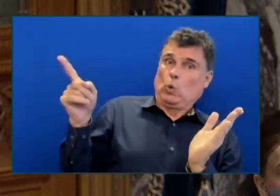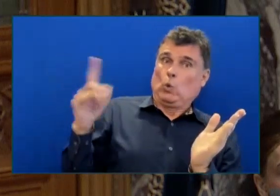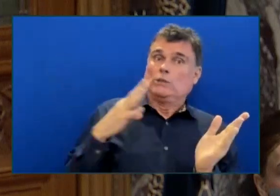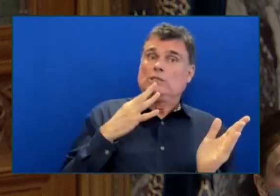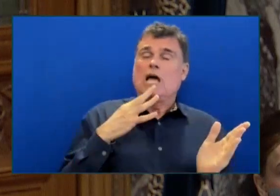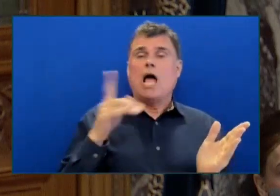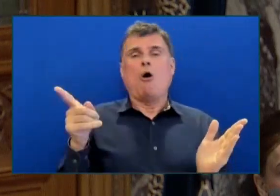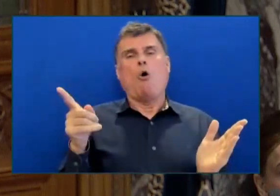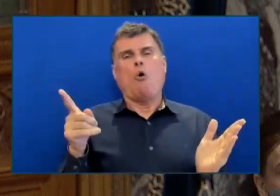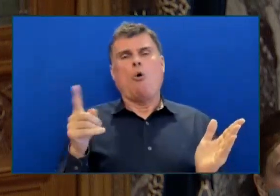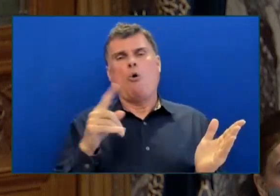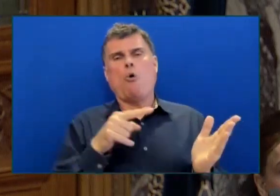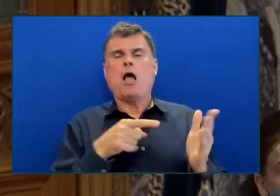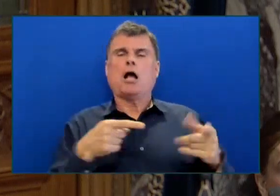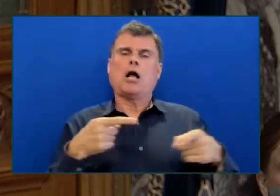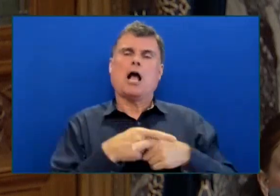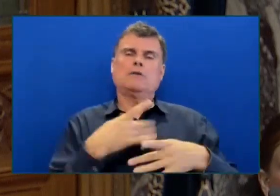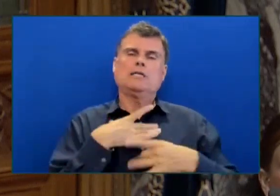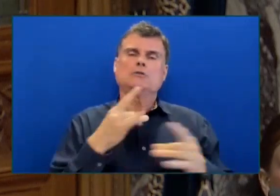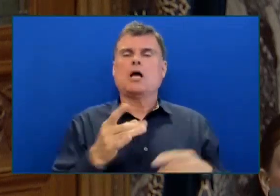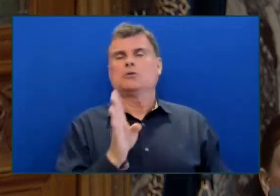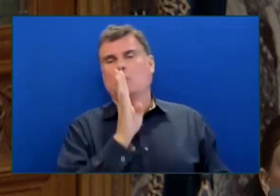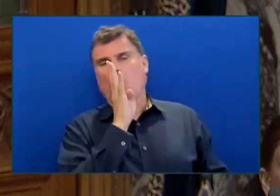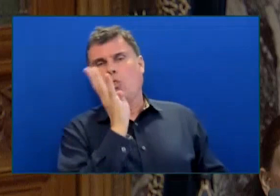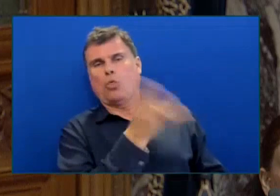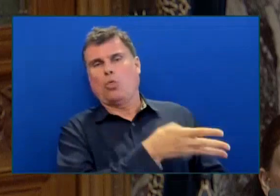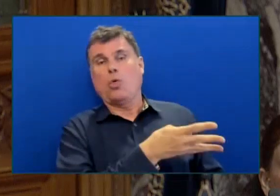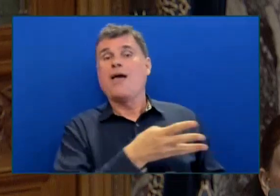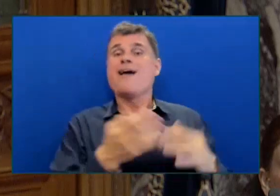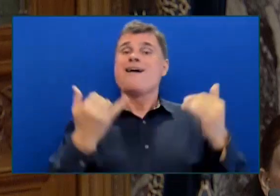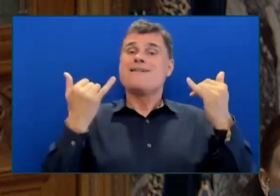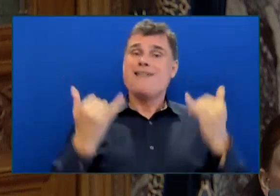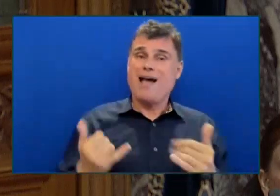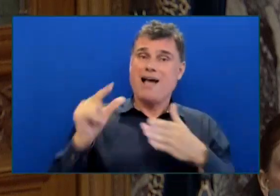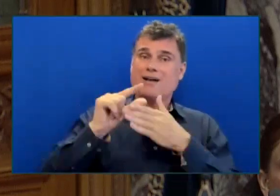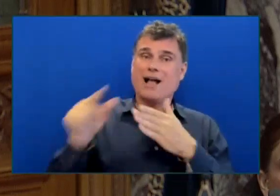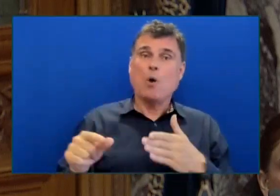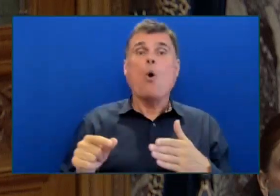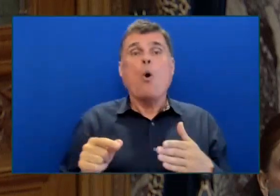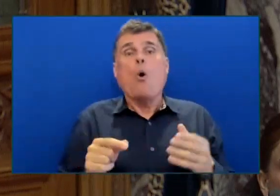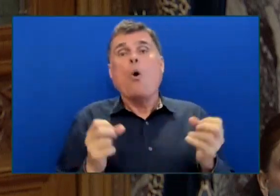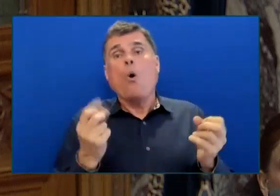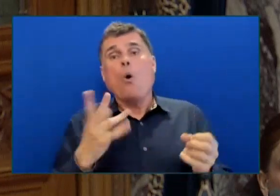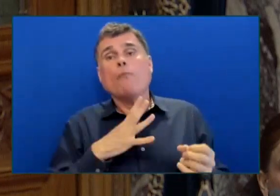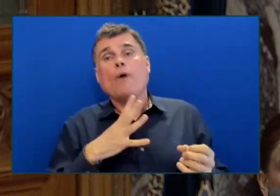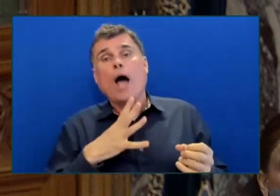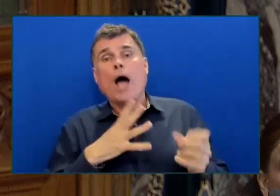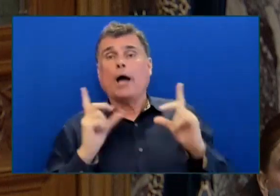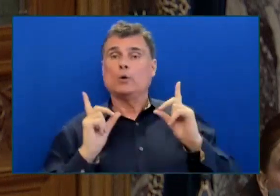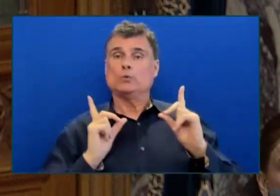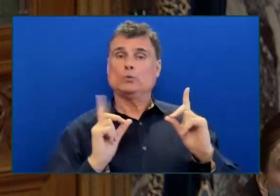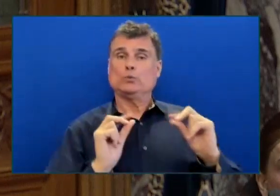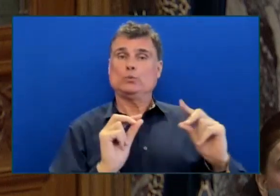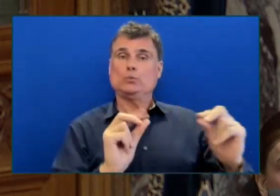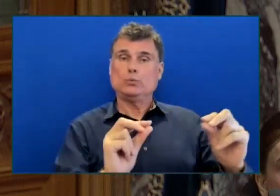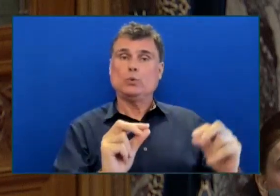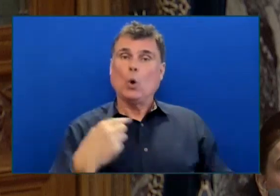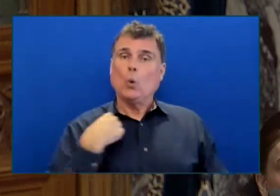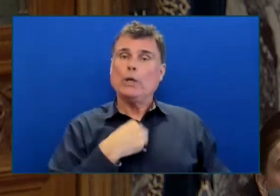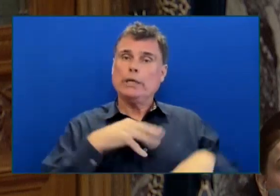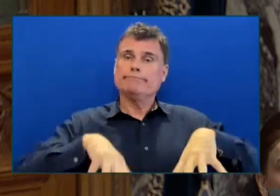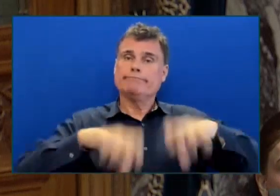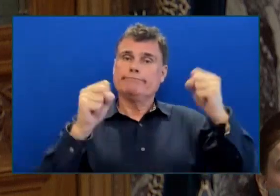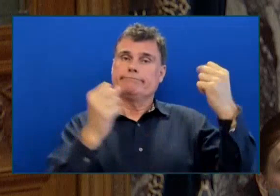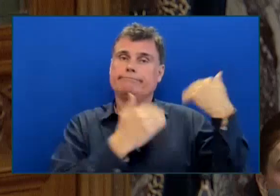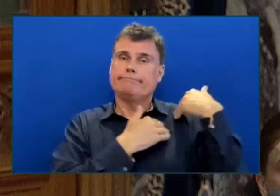government has announced that they have responded to the report recommendations Including actions that they are taking And others that are ongoing It's clear that